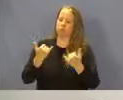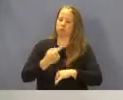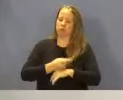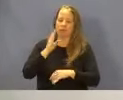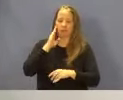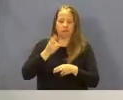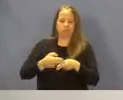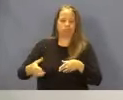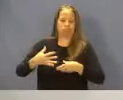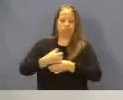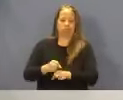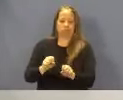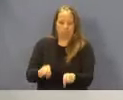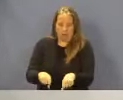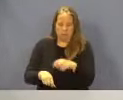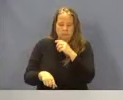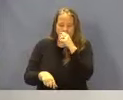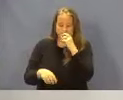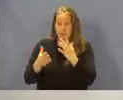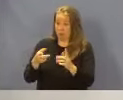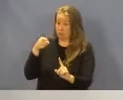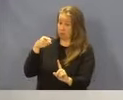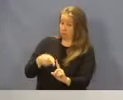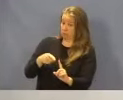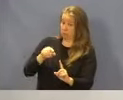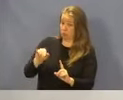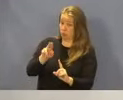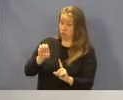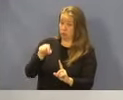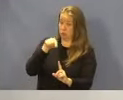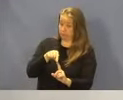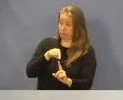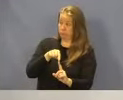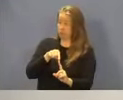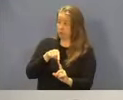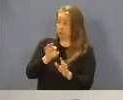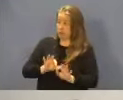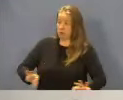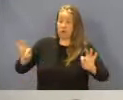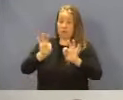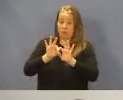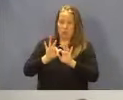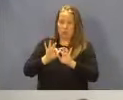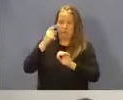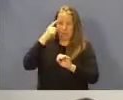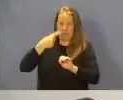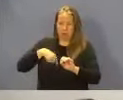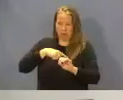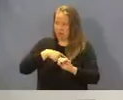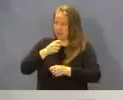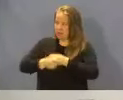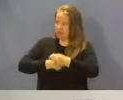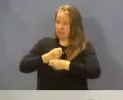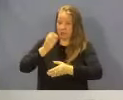be as brief as I can, but do want to point out, obviously, the month of June is an important time for us, the year-end